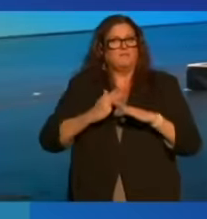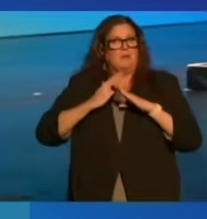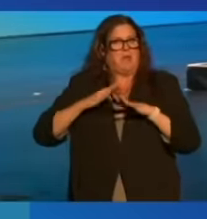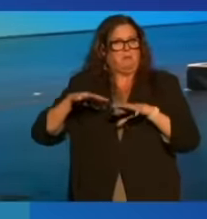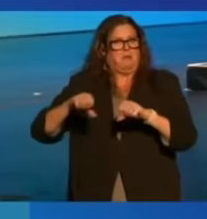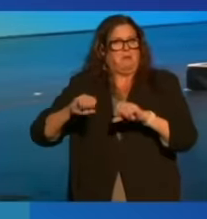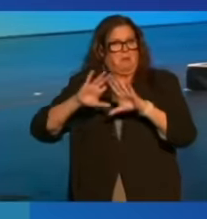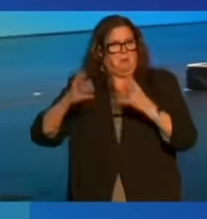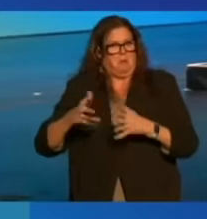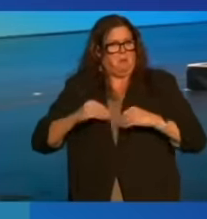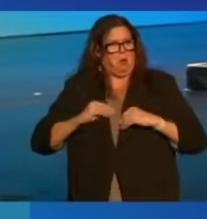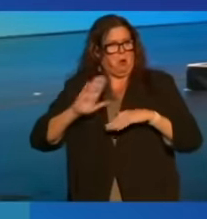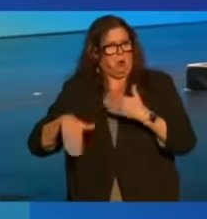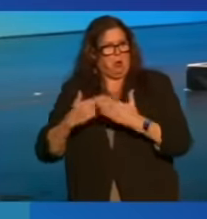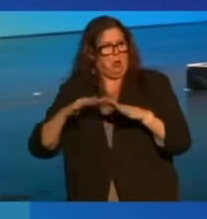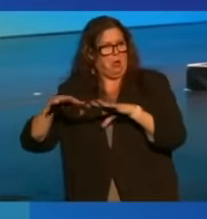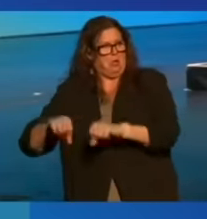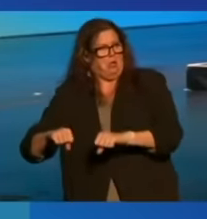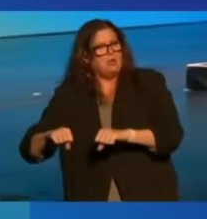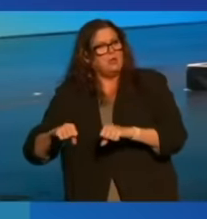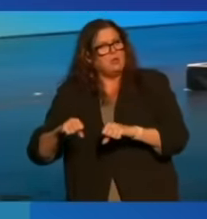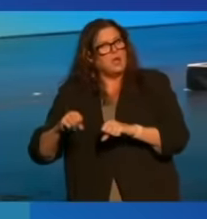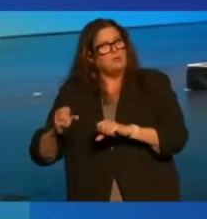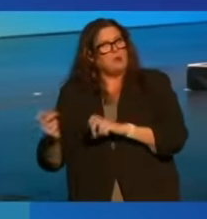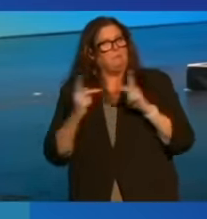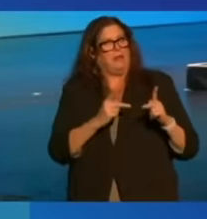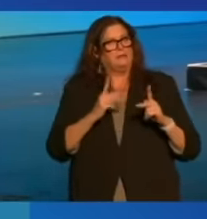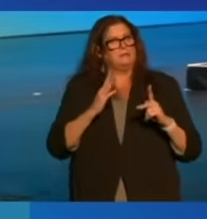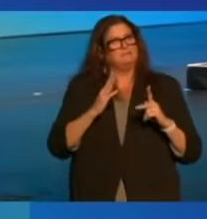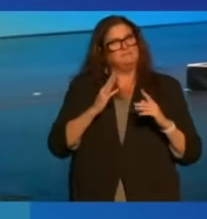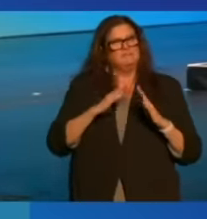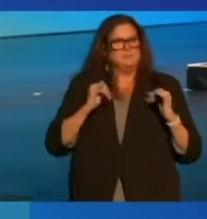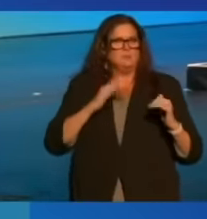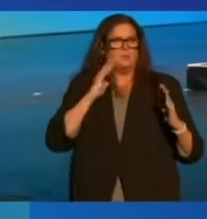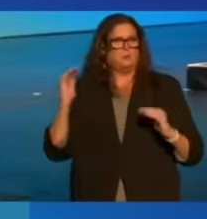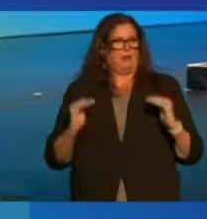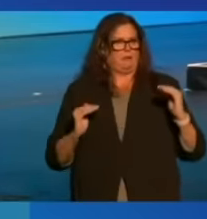bring the system back into balance.